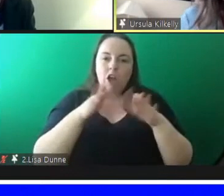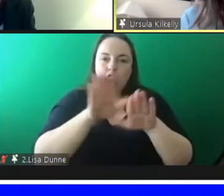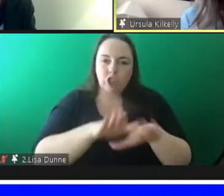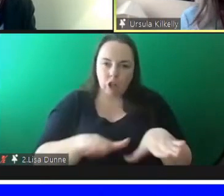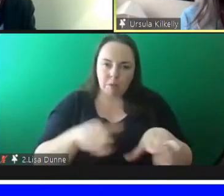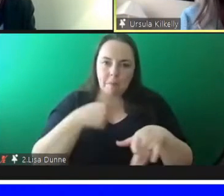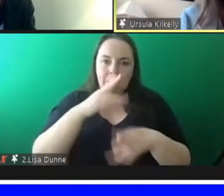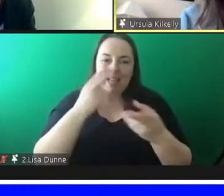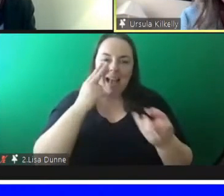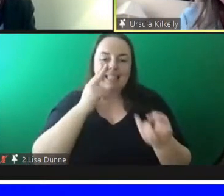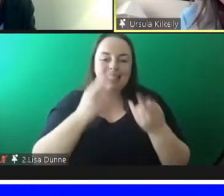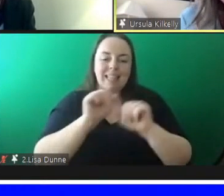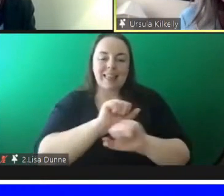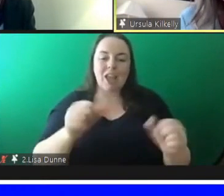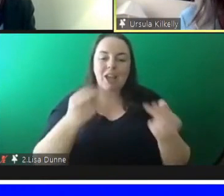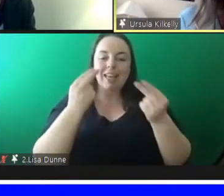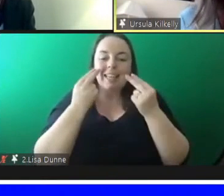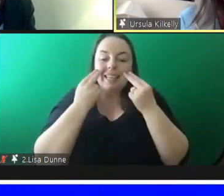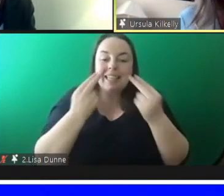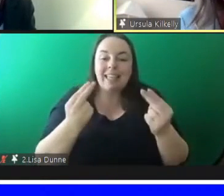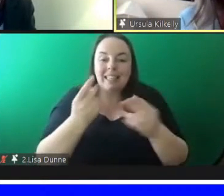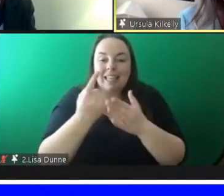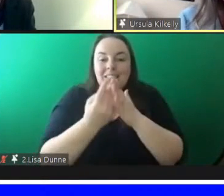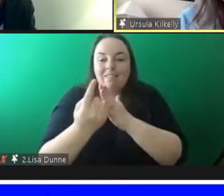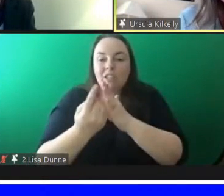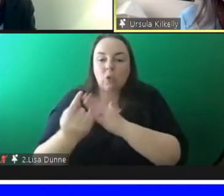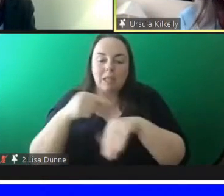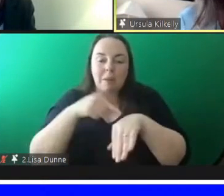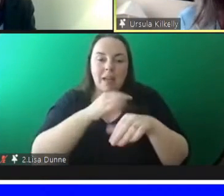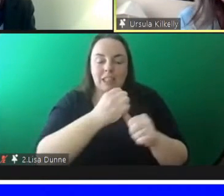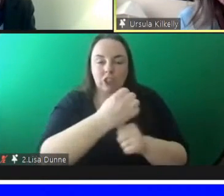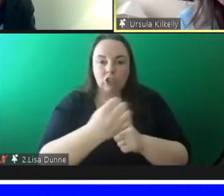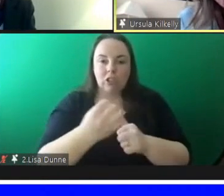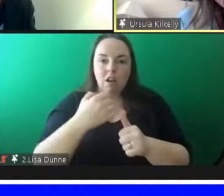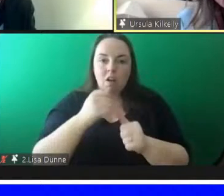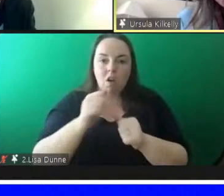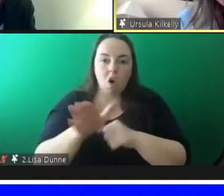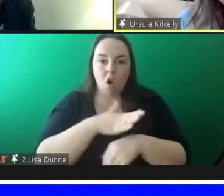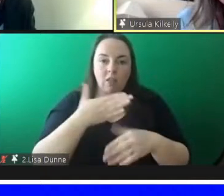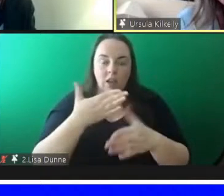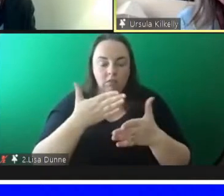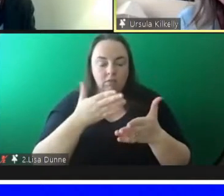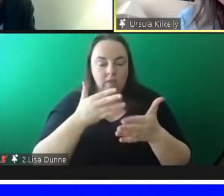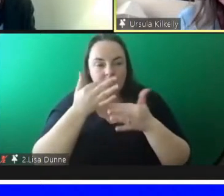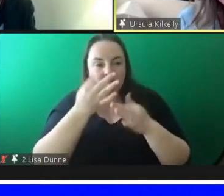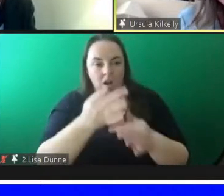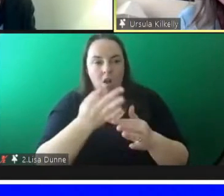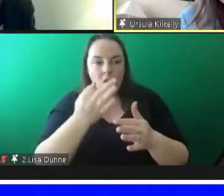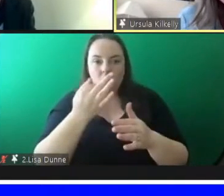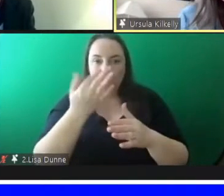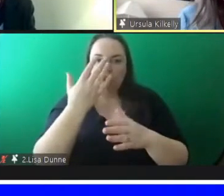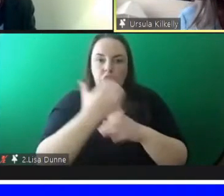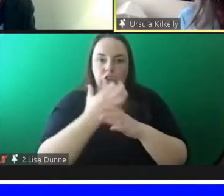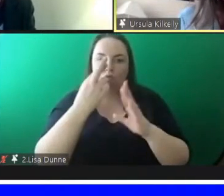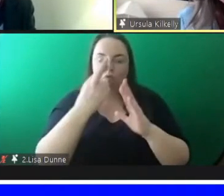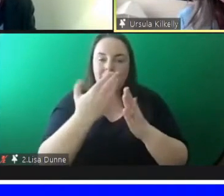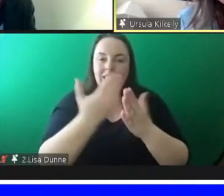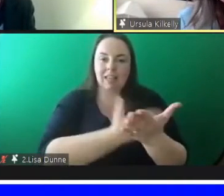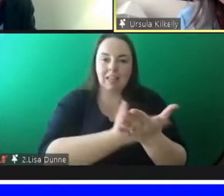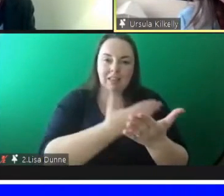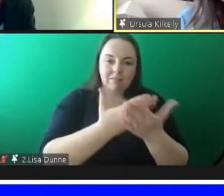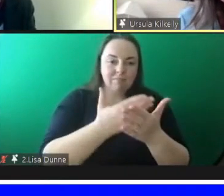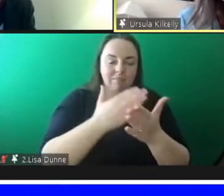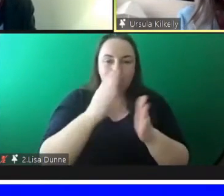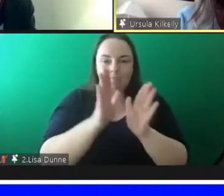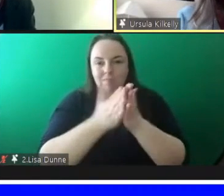individually and all of the research points to that approach as does all of the children's rights uh literature and standards so the children first